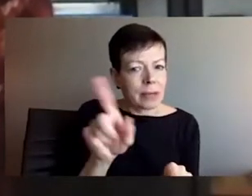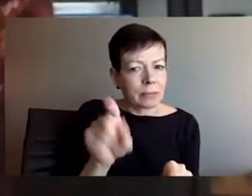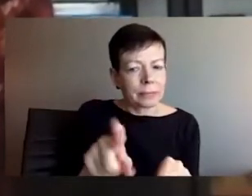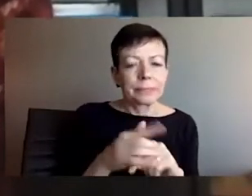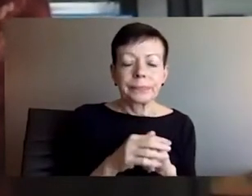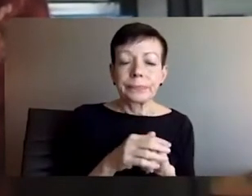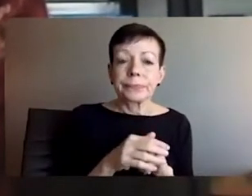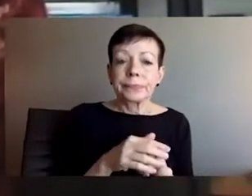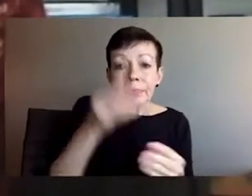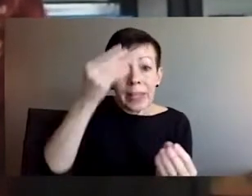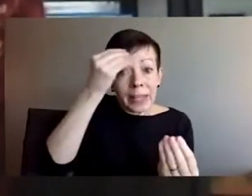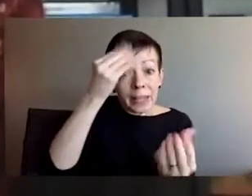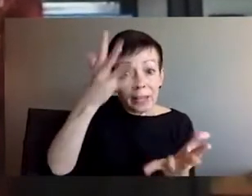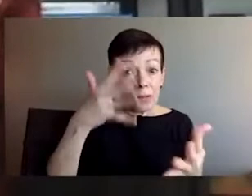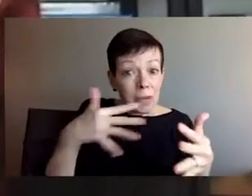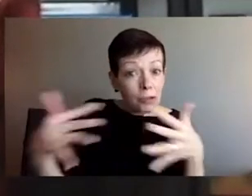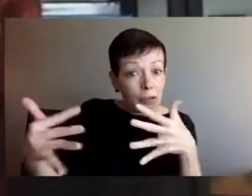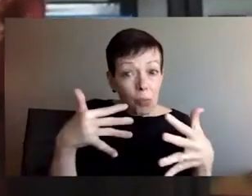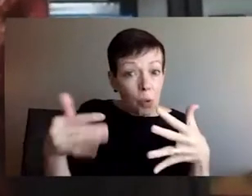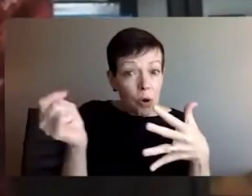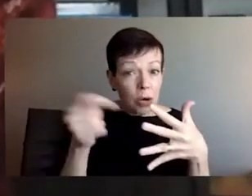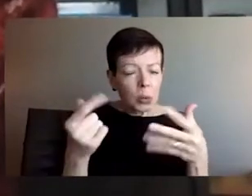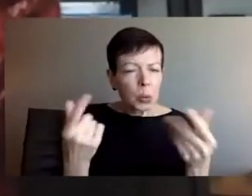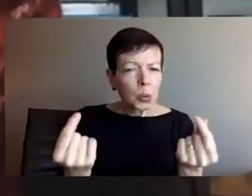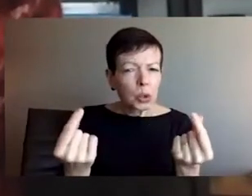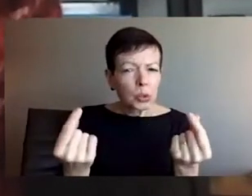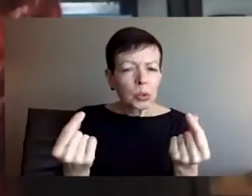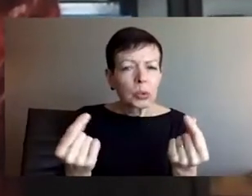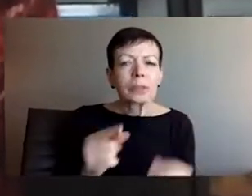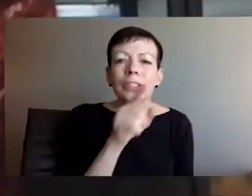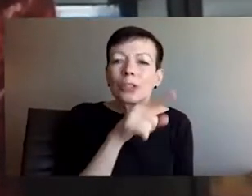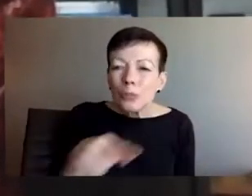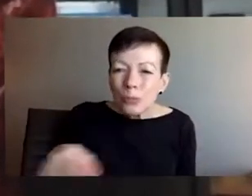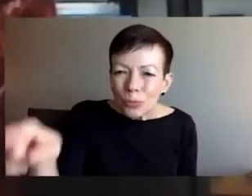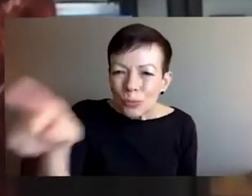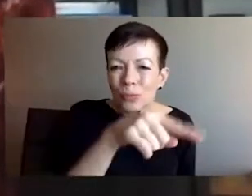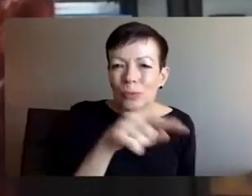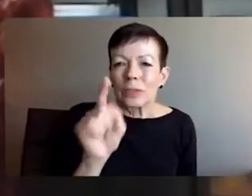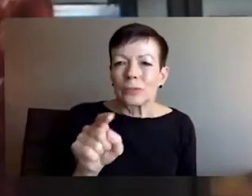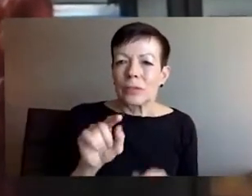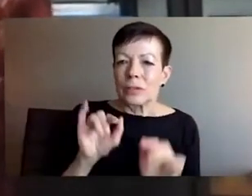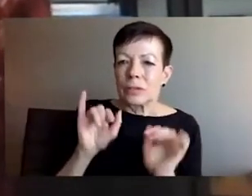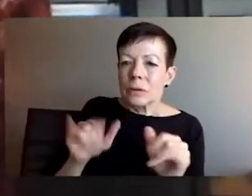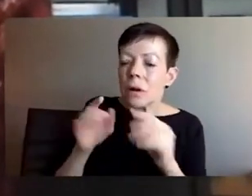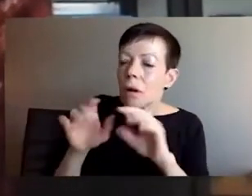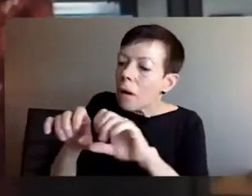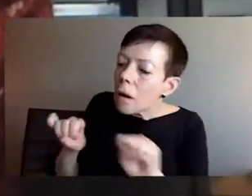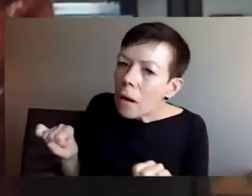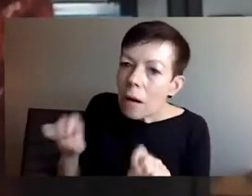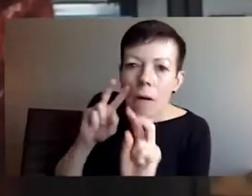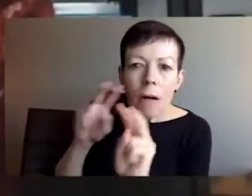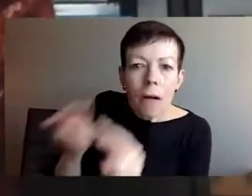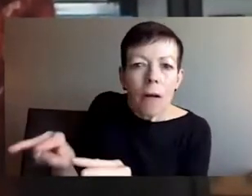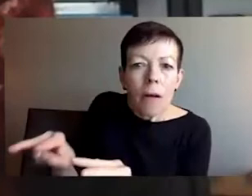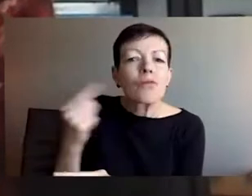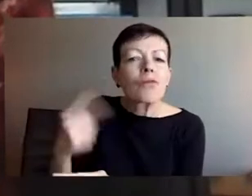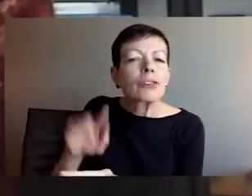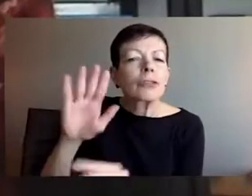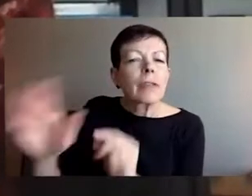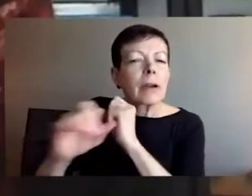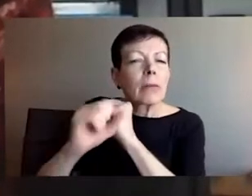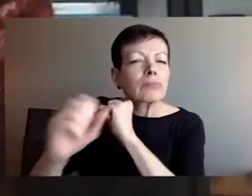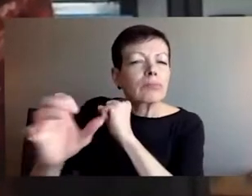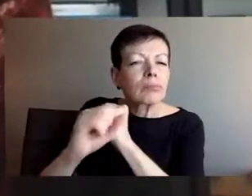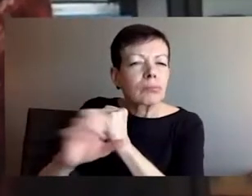previous American presidential administration came directly out of the White House. I would be happy to speak more about that if you